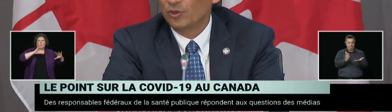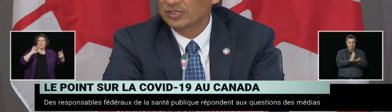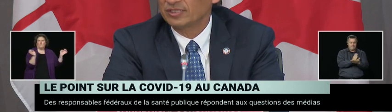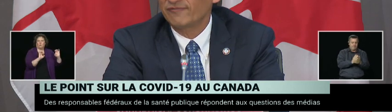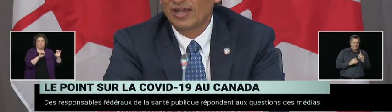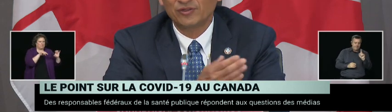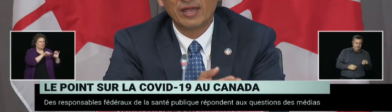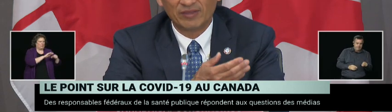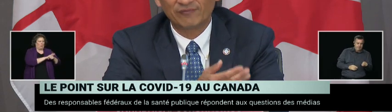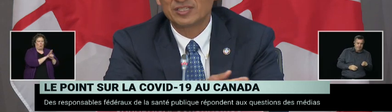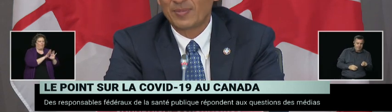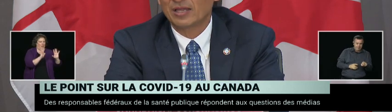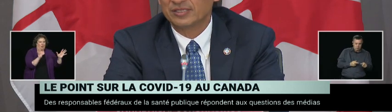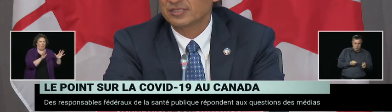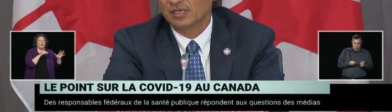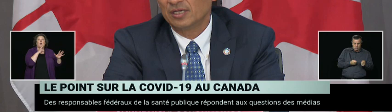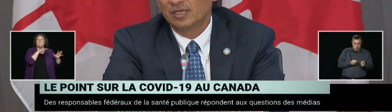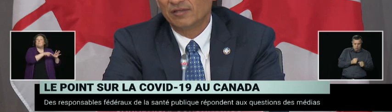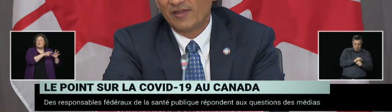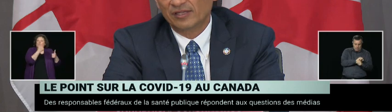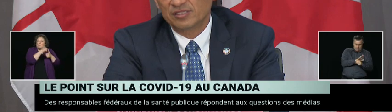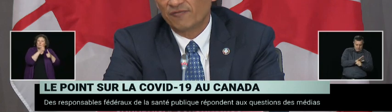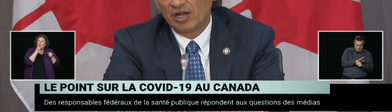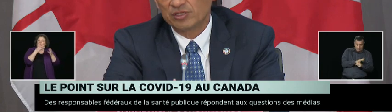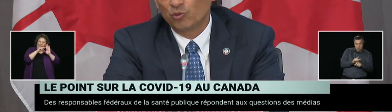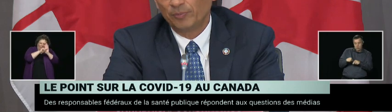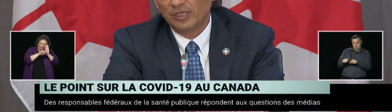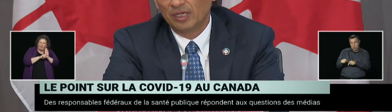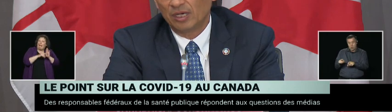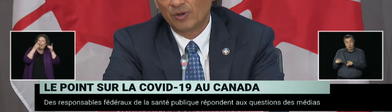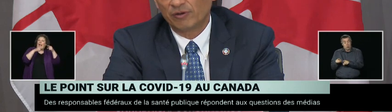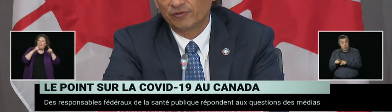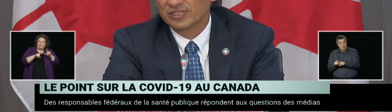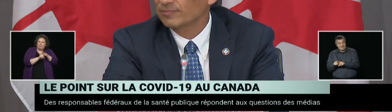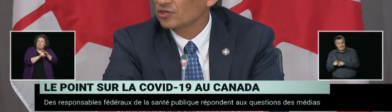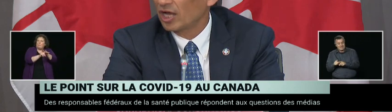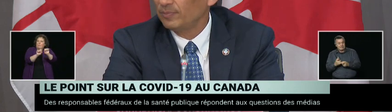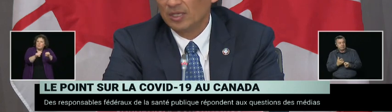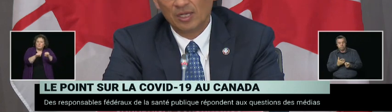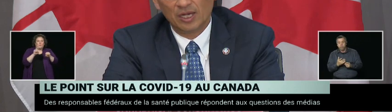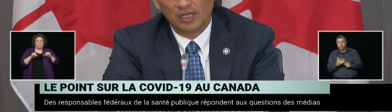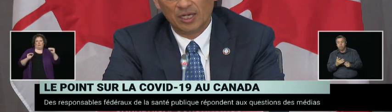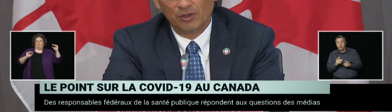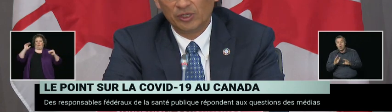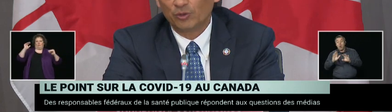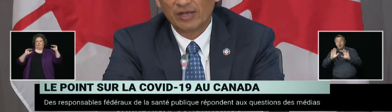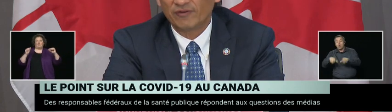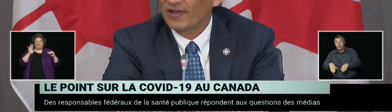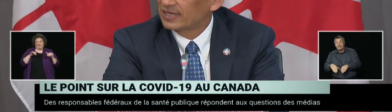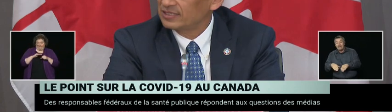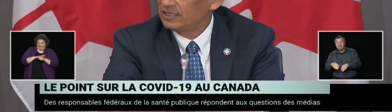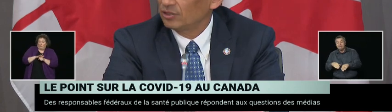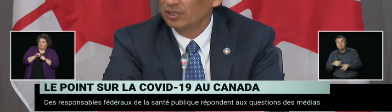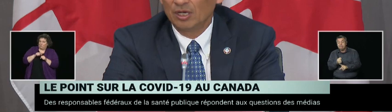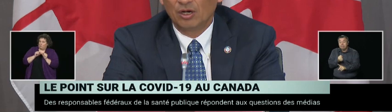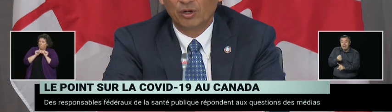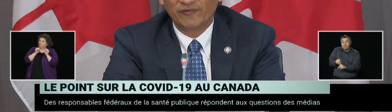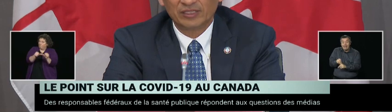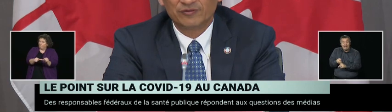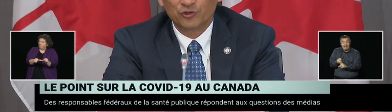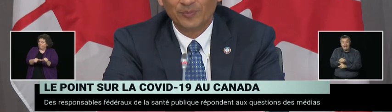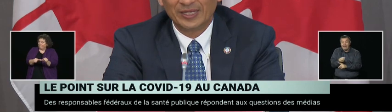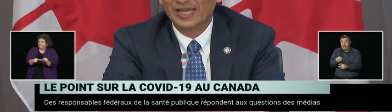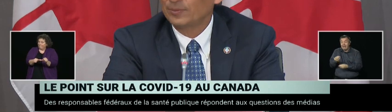consequences and the fact you have to have this balance. The fact is the virus will be around for some time. We don't have a vaccine or